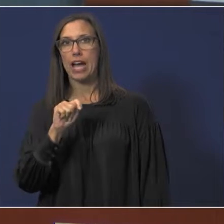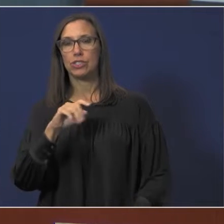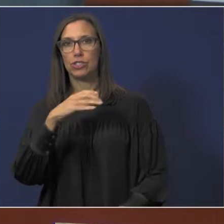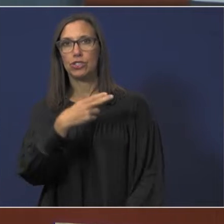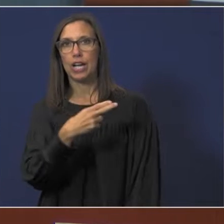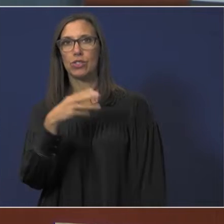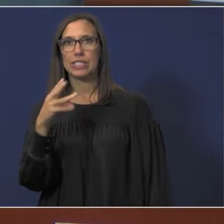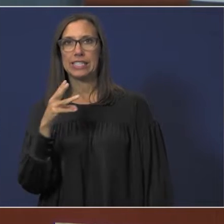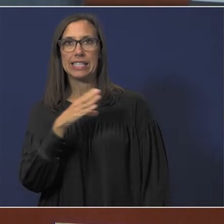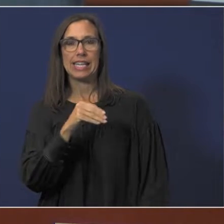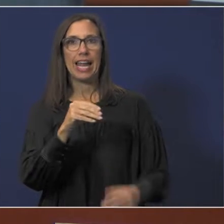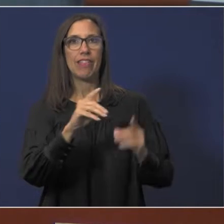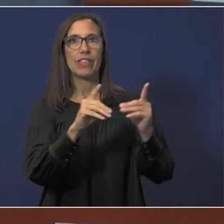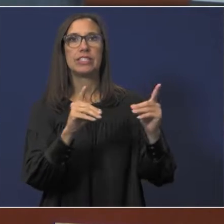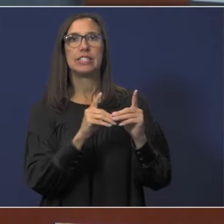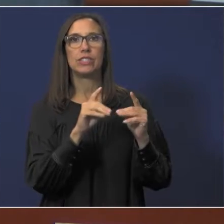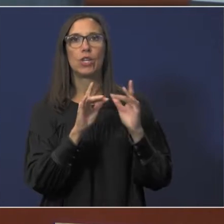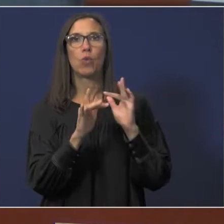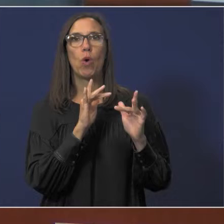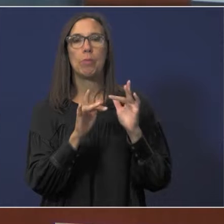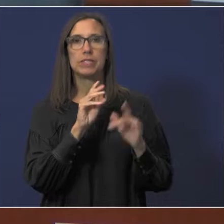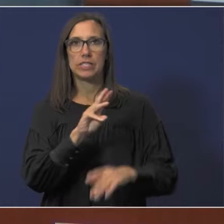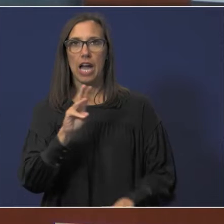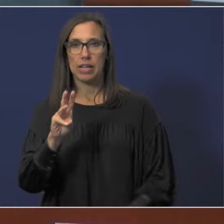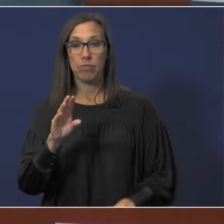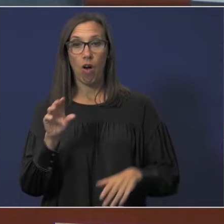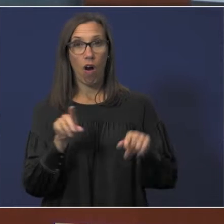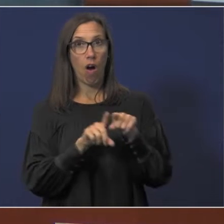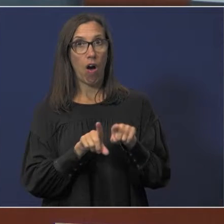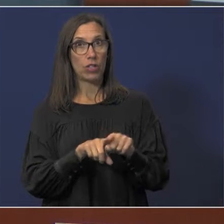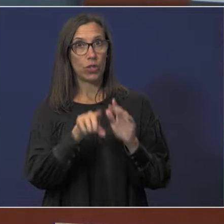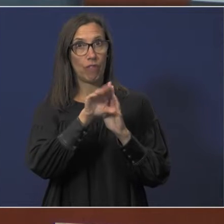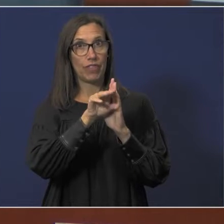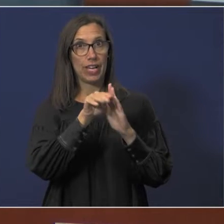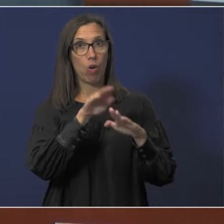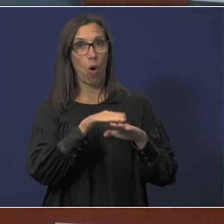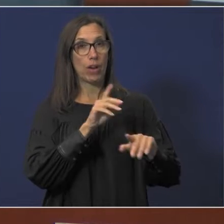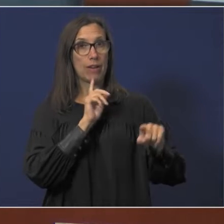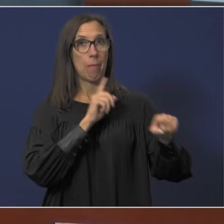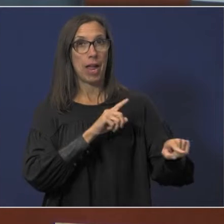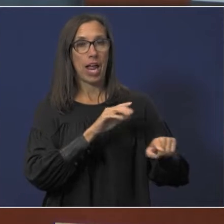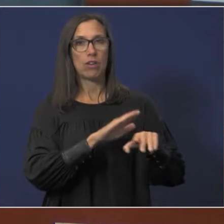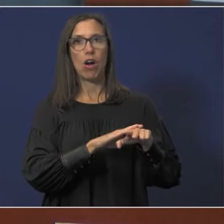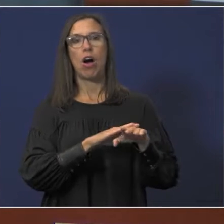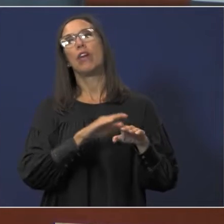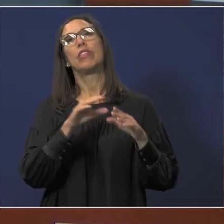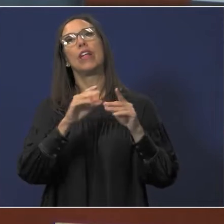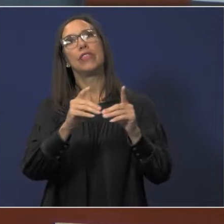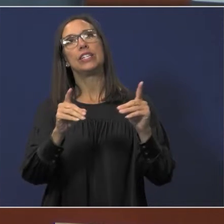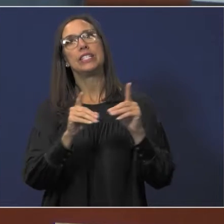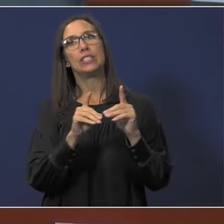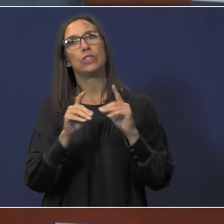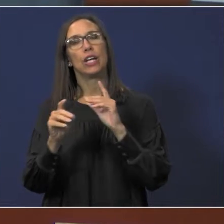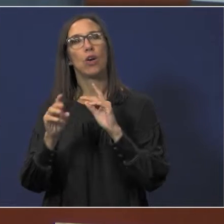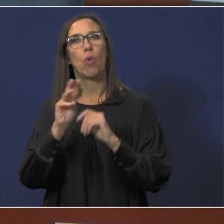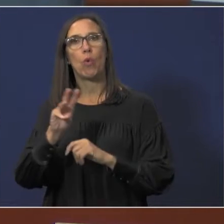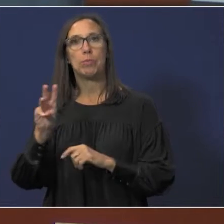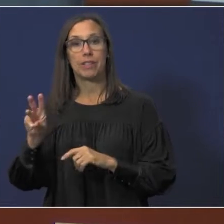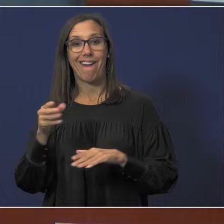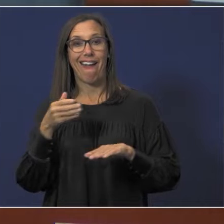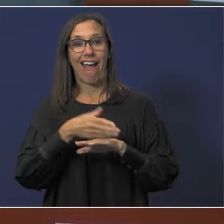and the district website. They will also be available as video on demand on the district website following tonight's meeting.